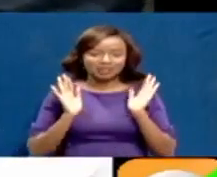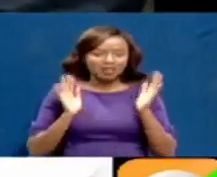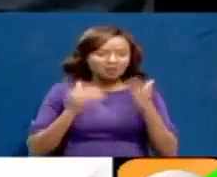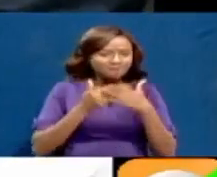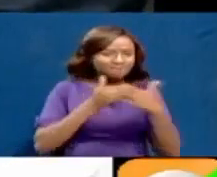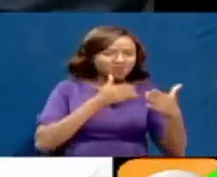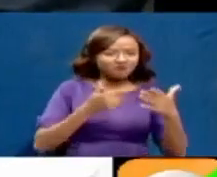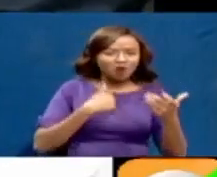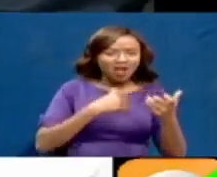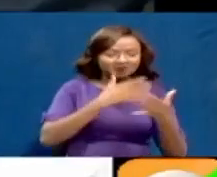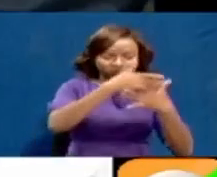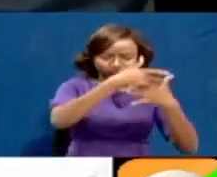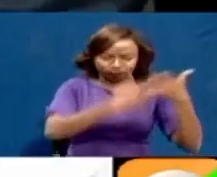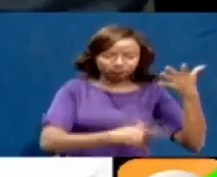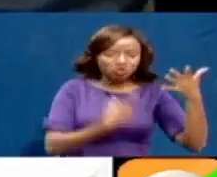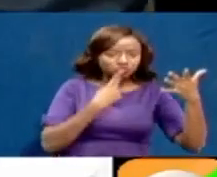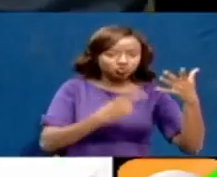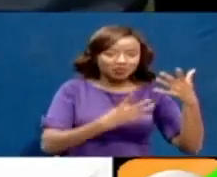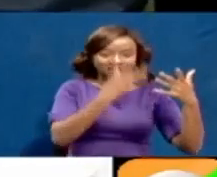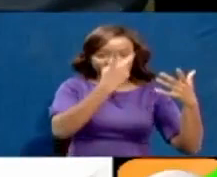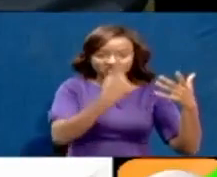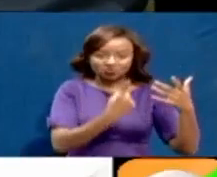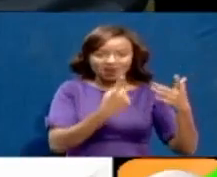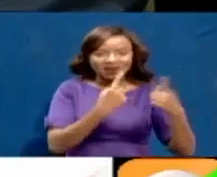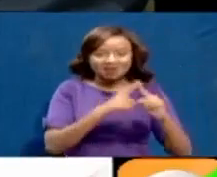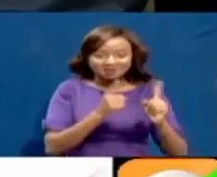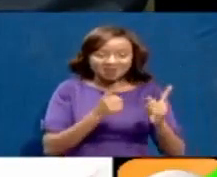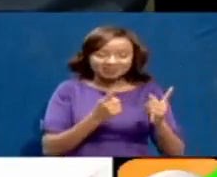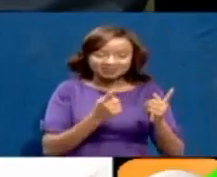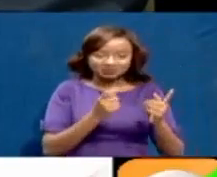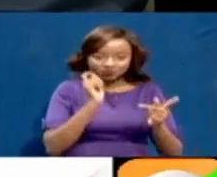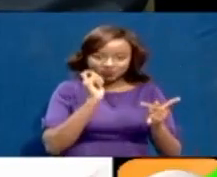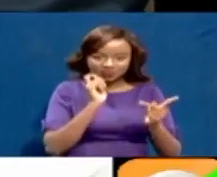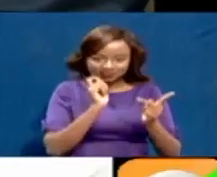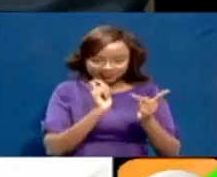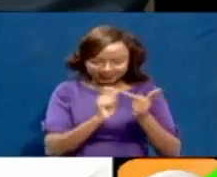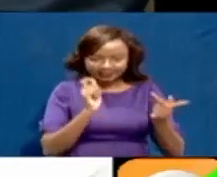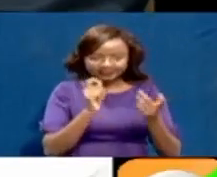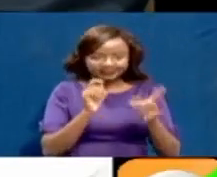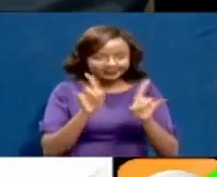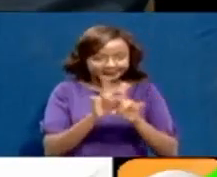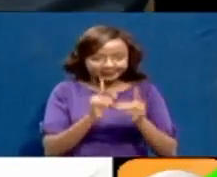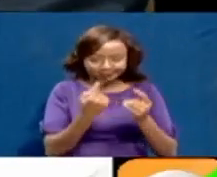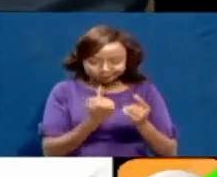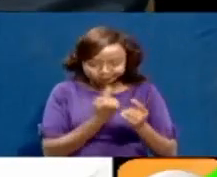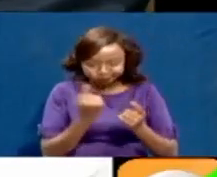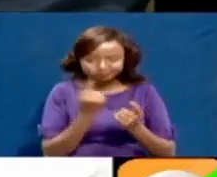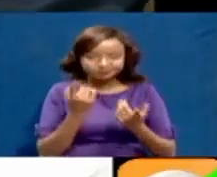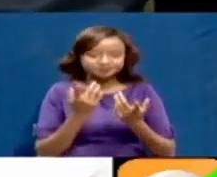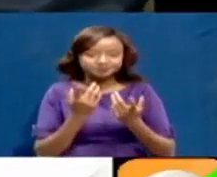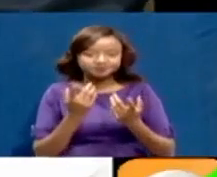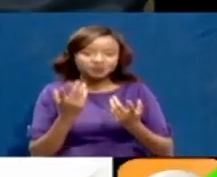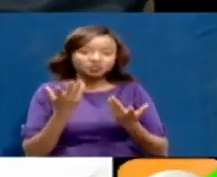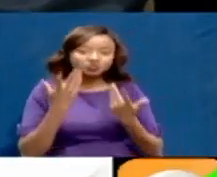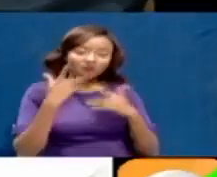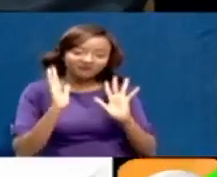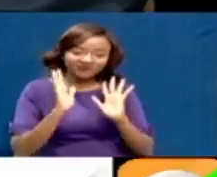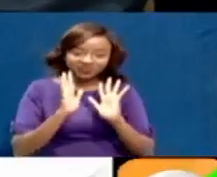241 that we had to trace, isolate and test and isolate,